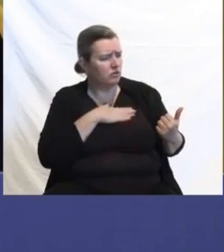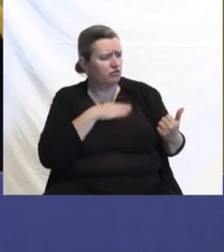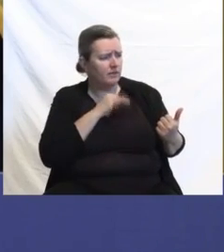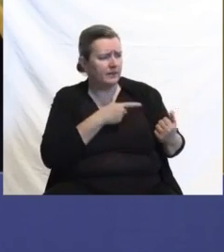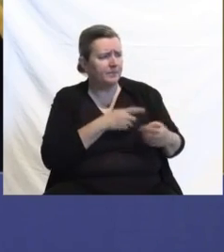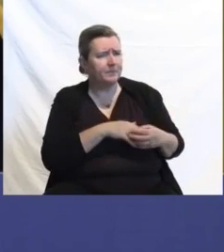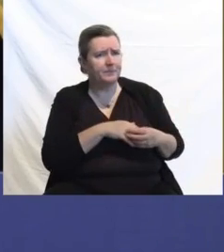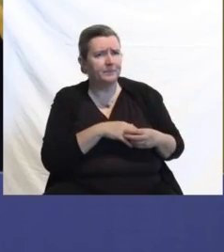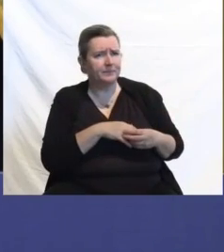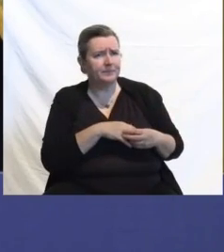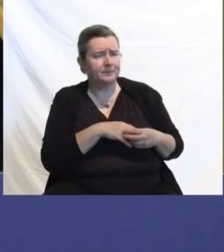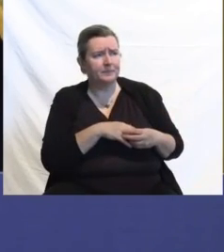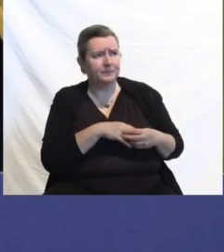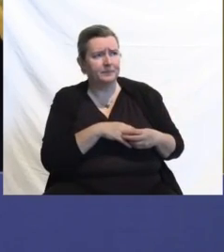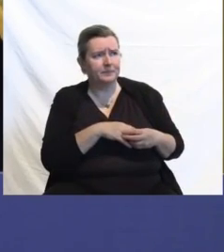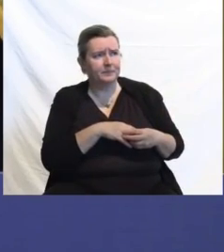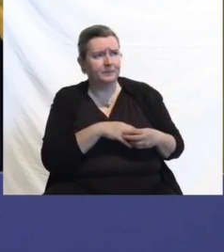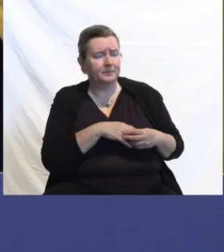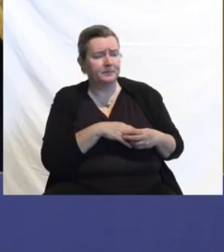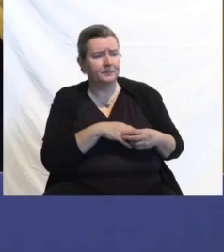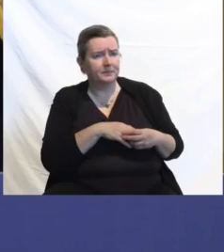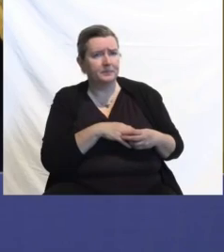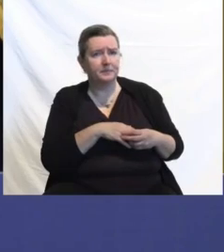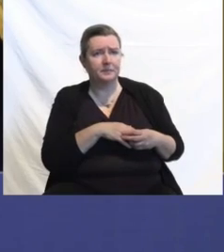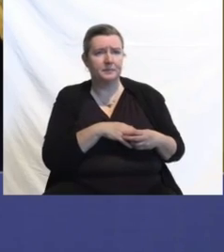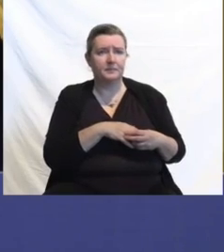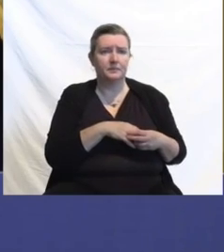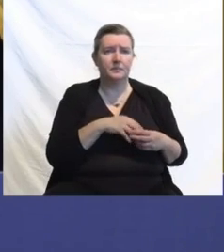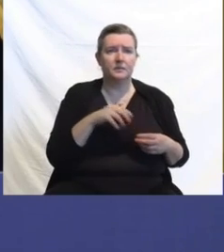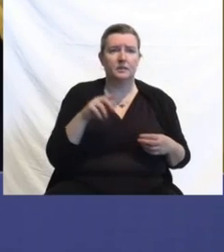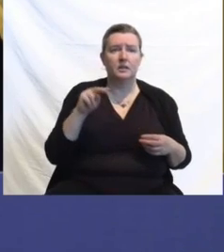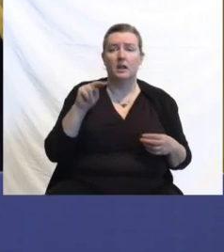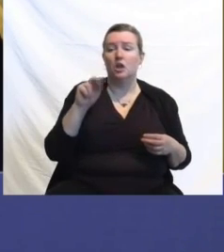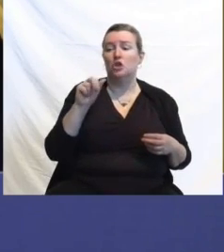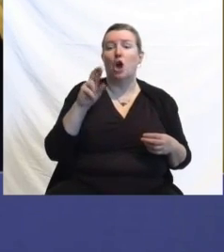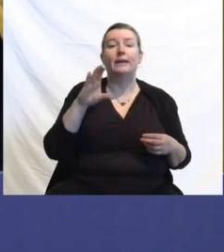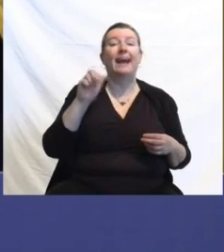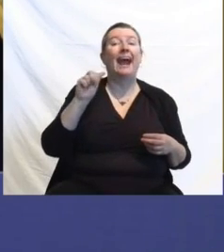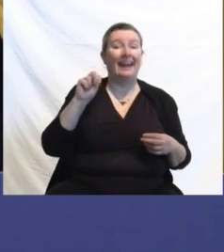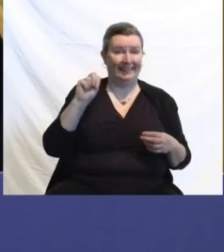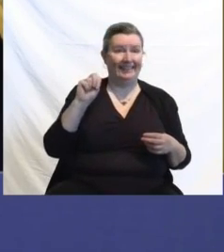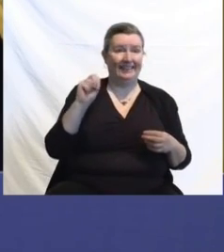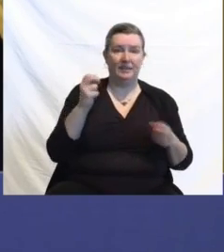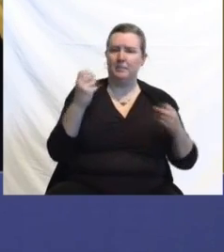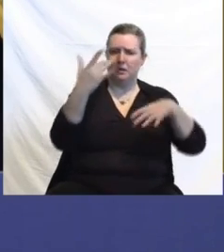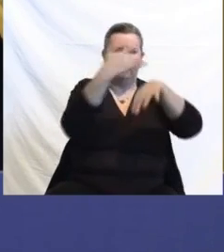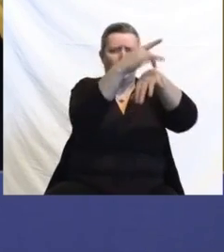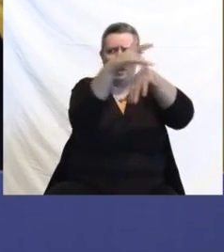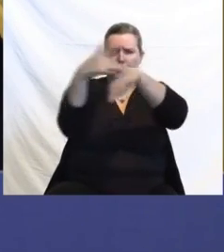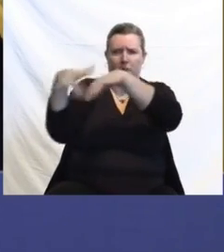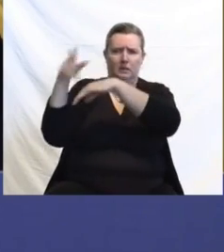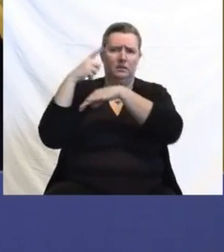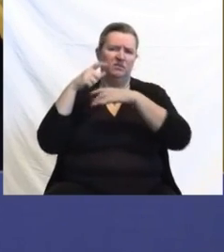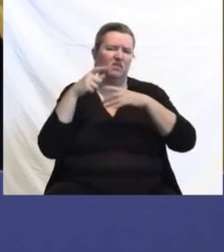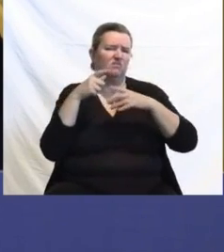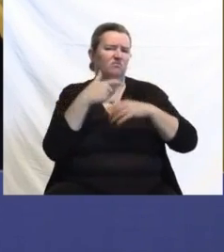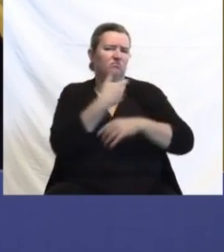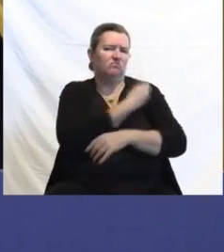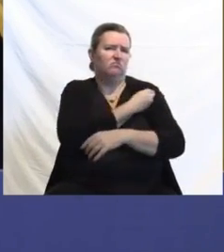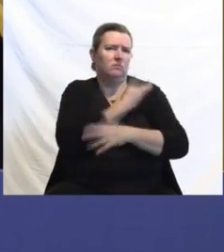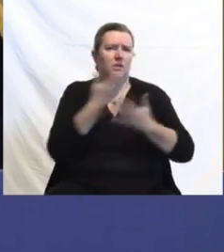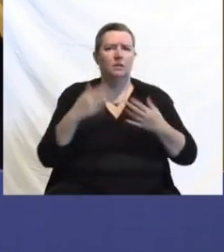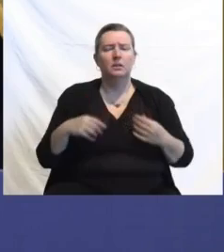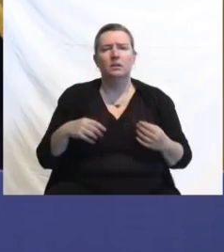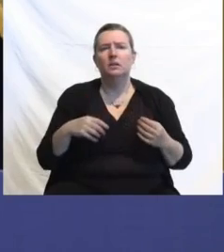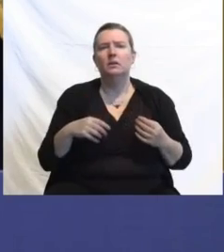as wide and access to Narcan as possible, whether it's those days that we've had over our administration where it's